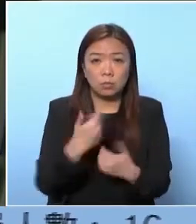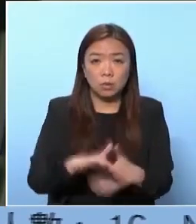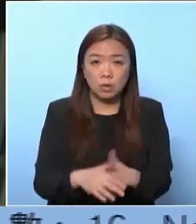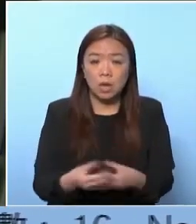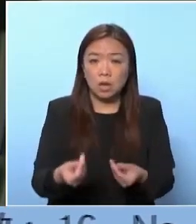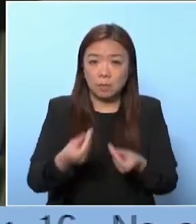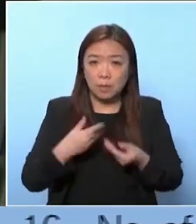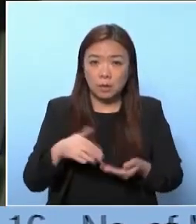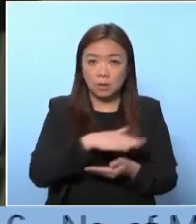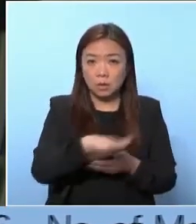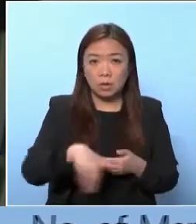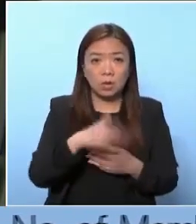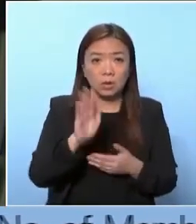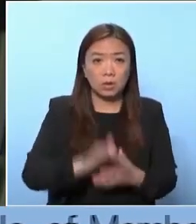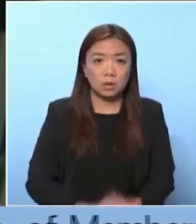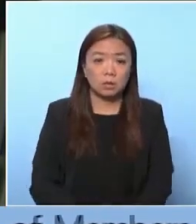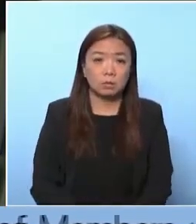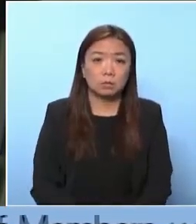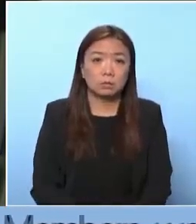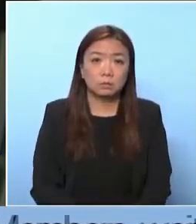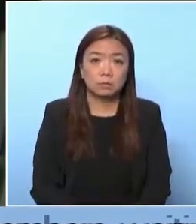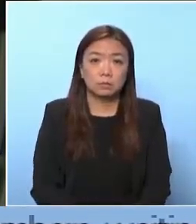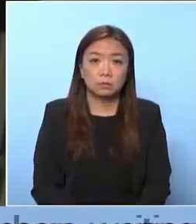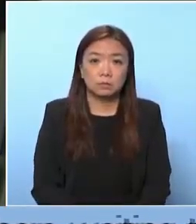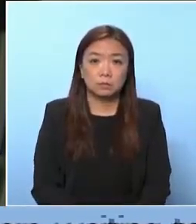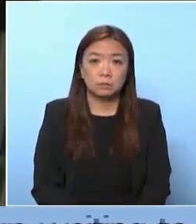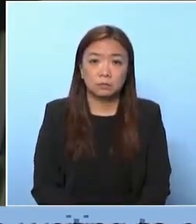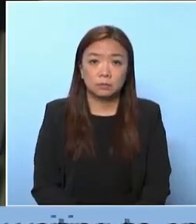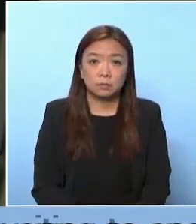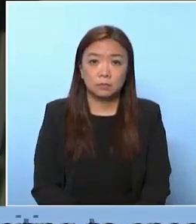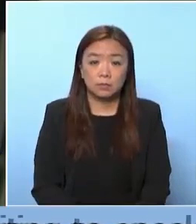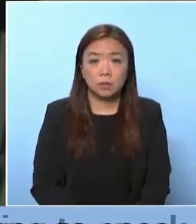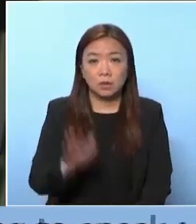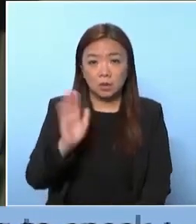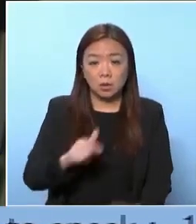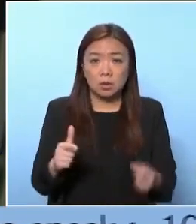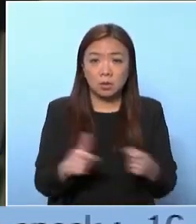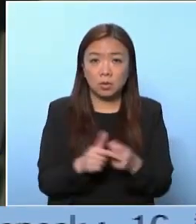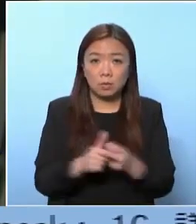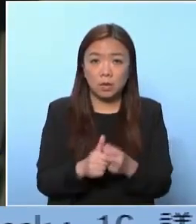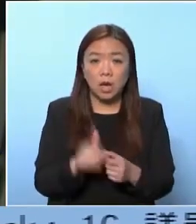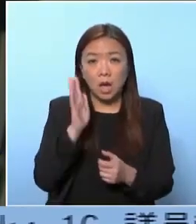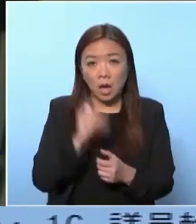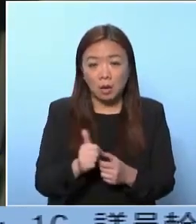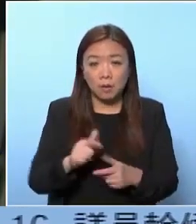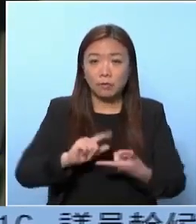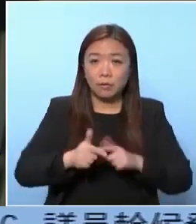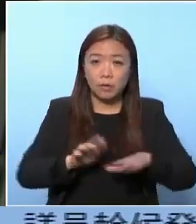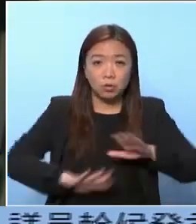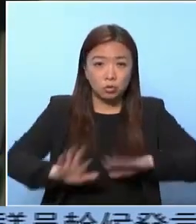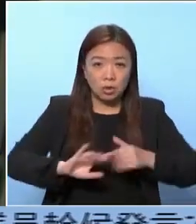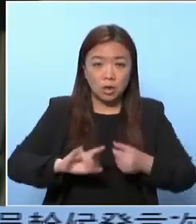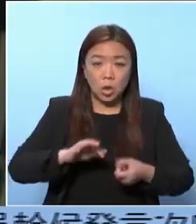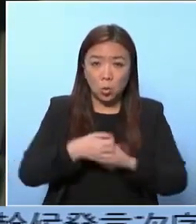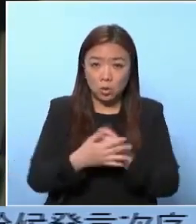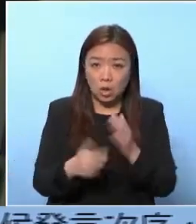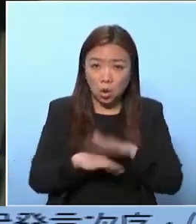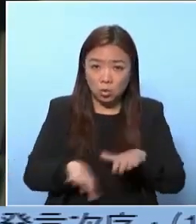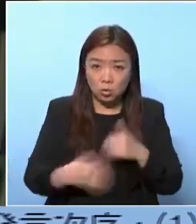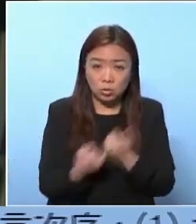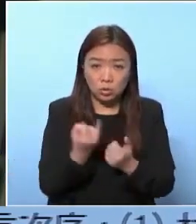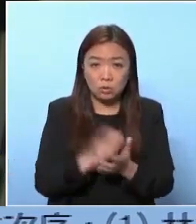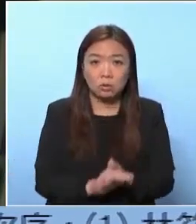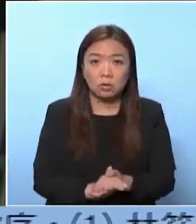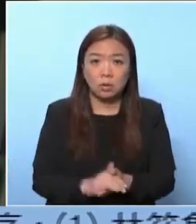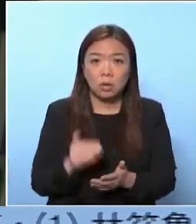are addressed with fairness and expediency. I eagerly anticipate the successful passage of the National Security